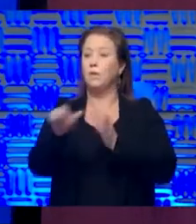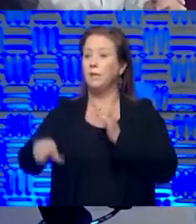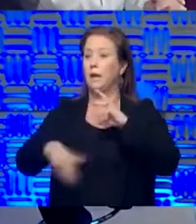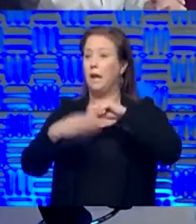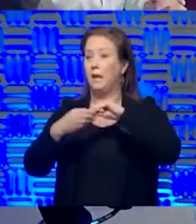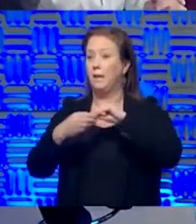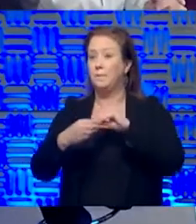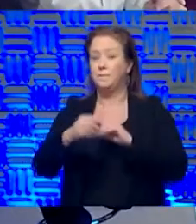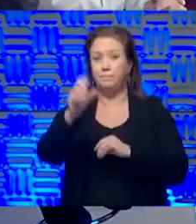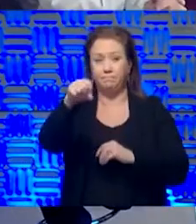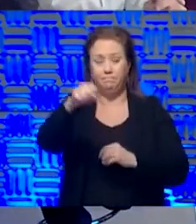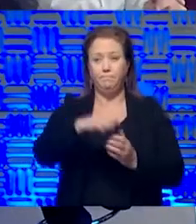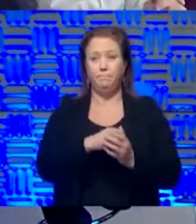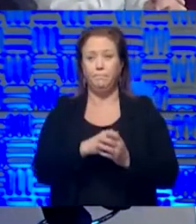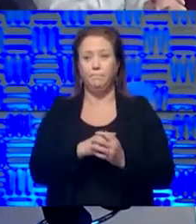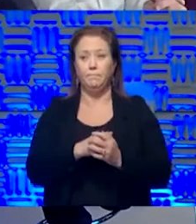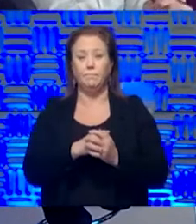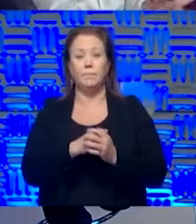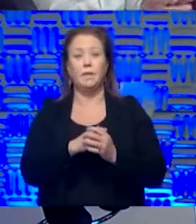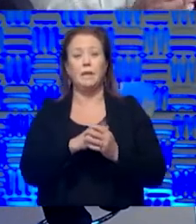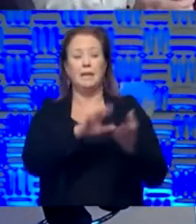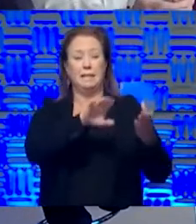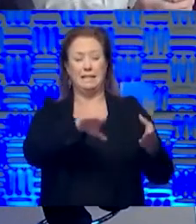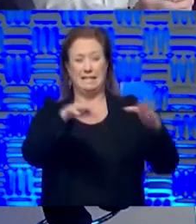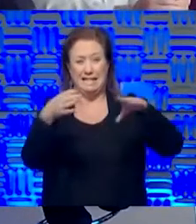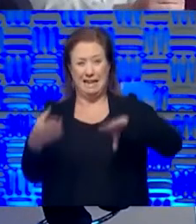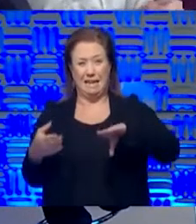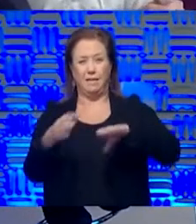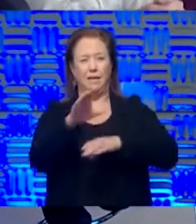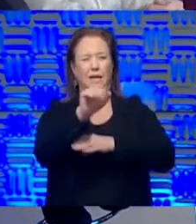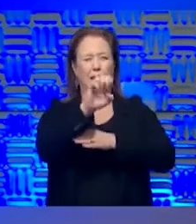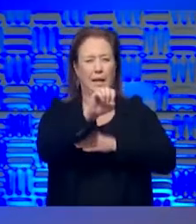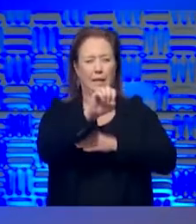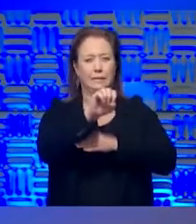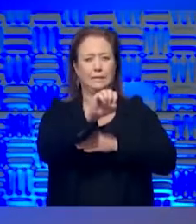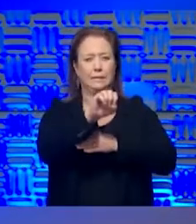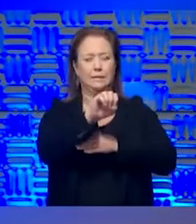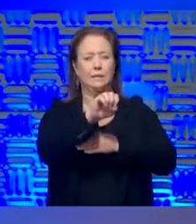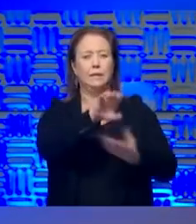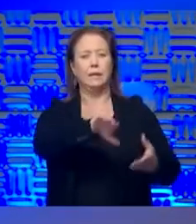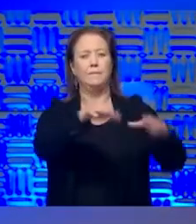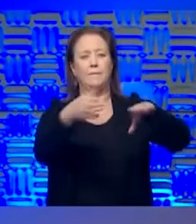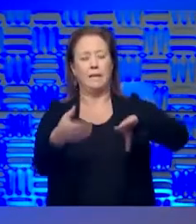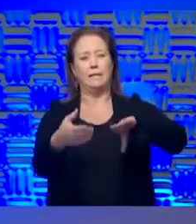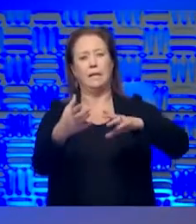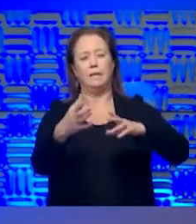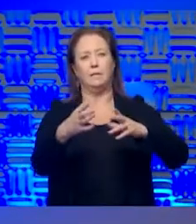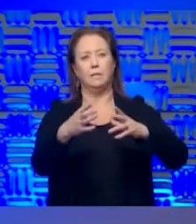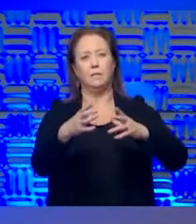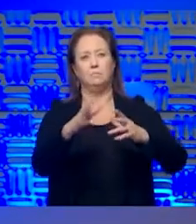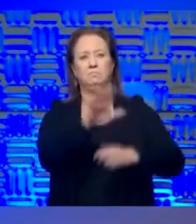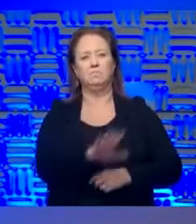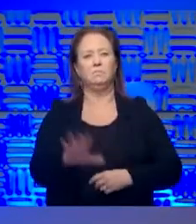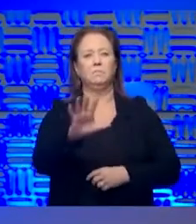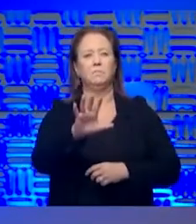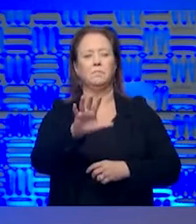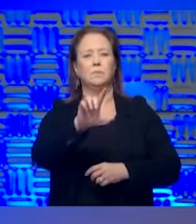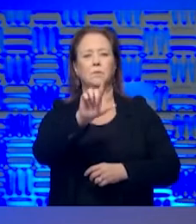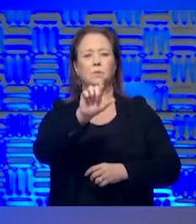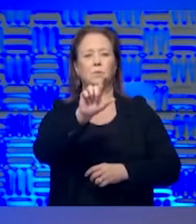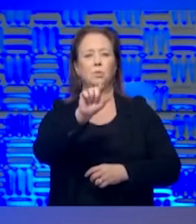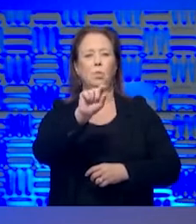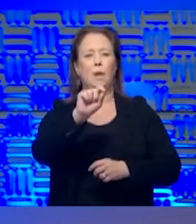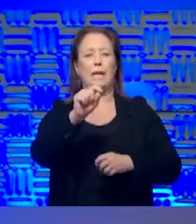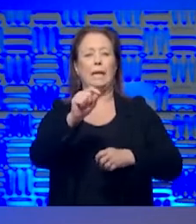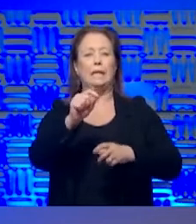about that? absolutely. You know, the mortality or the case fatality, right? Let's be clear. Case fatality rate is probably has been shown up to be 20